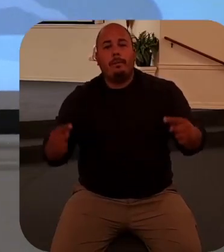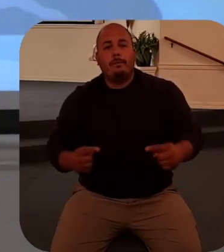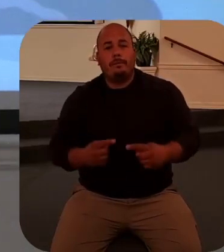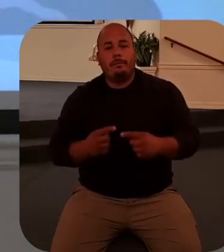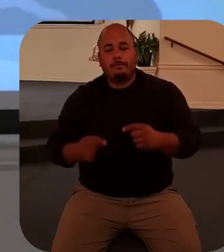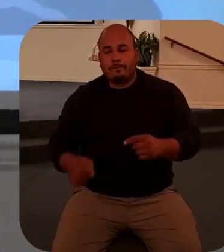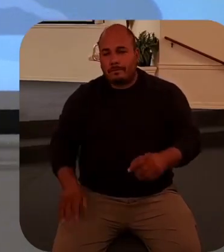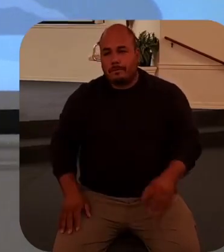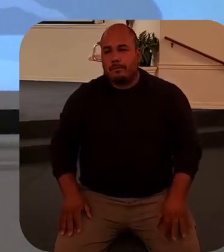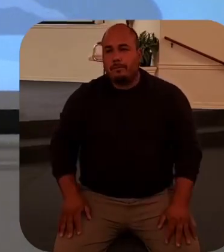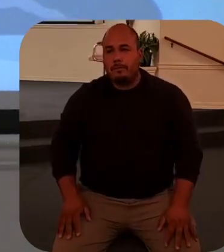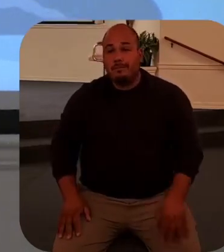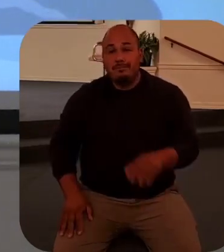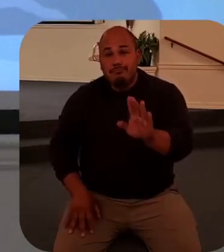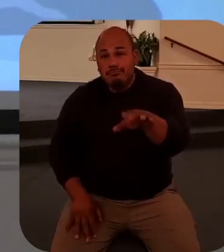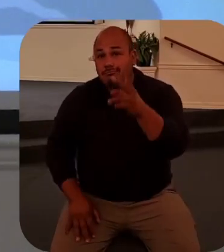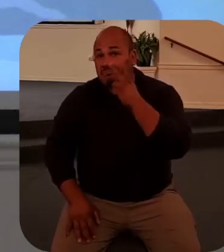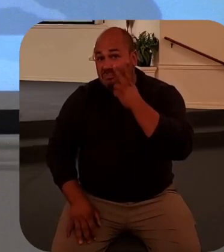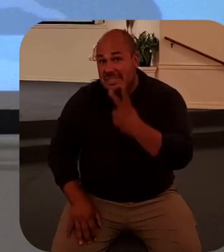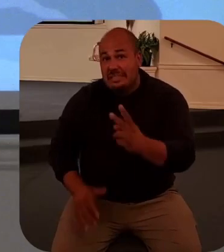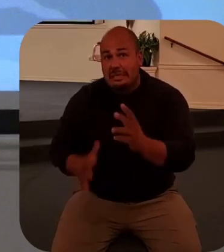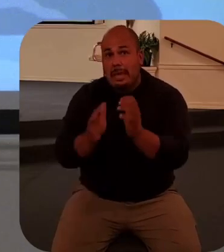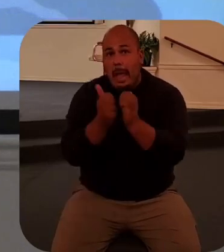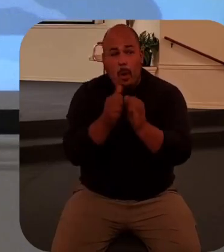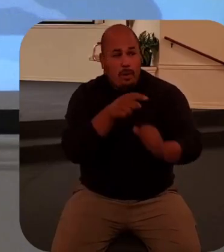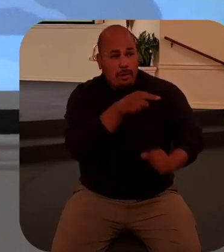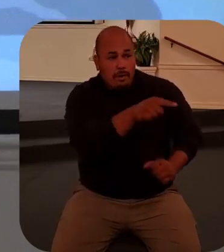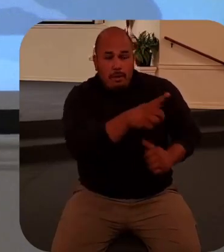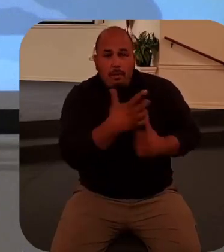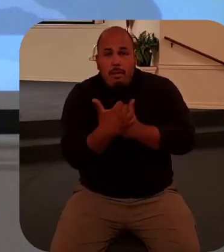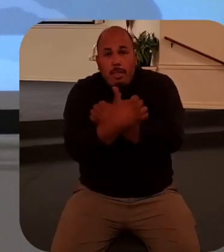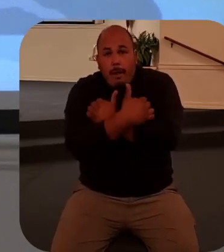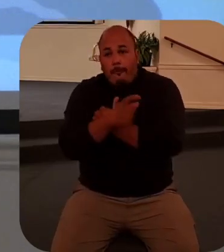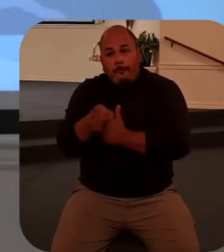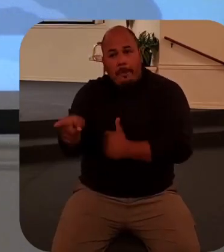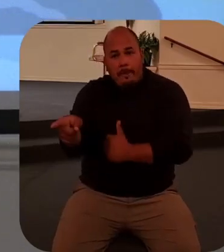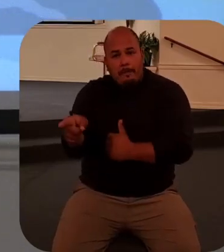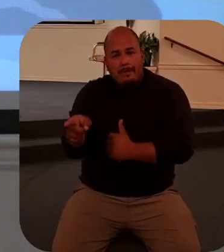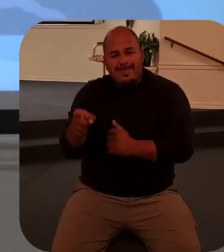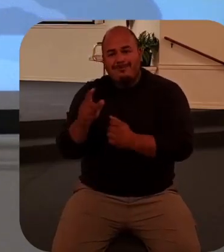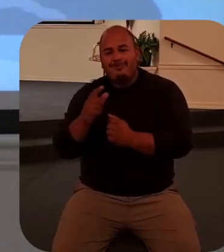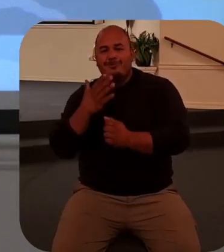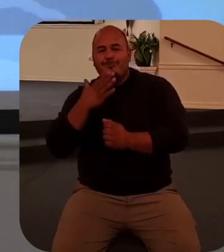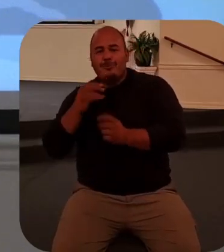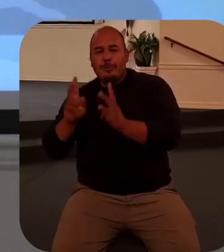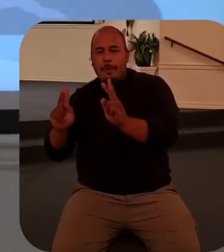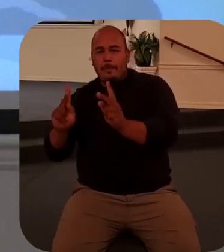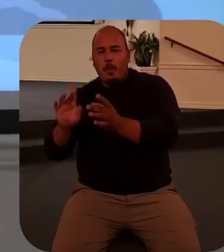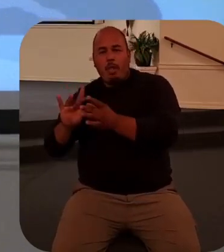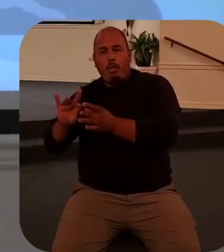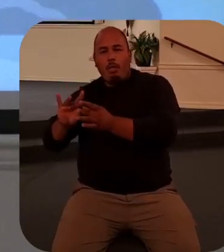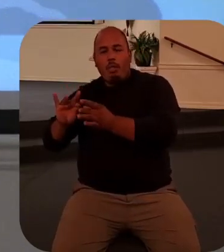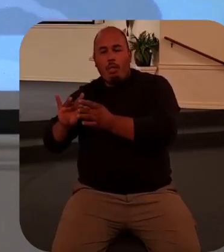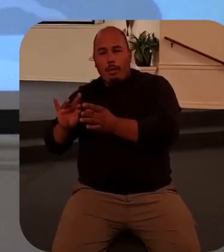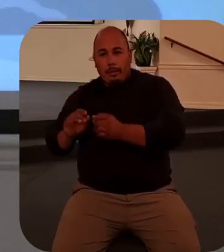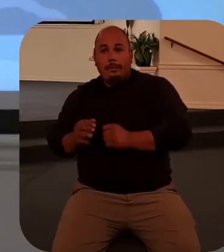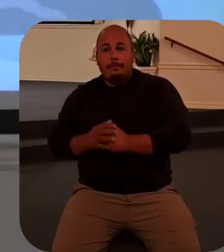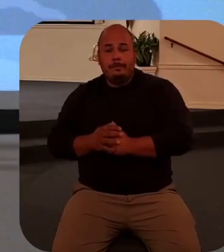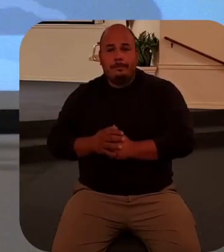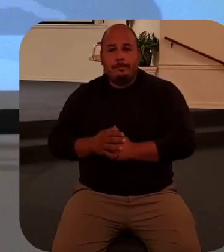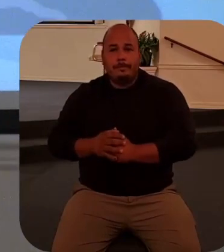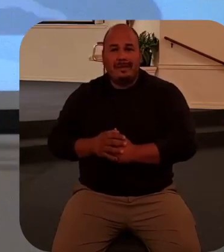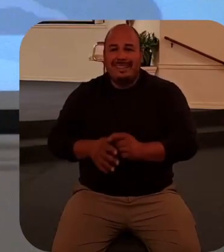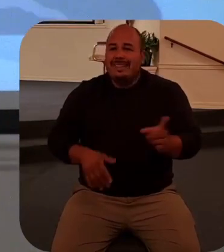See how he loved him, the Jews said in verse 36 when they saw Jesus' tears. Jesus is not